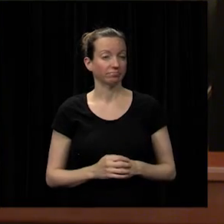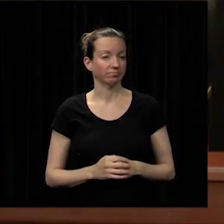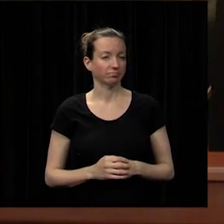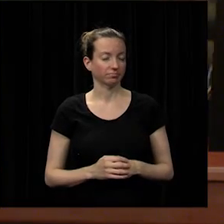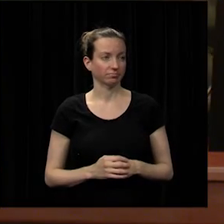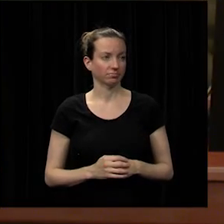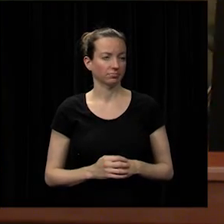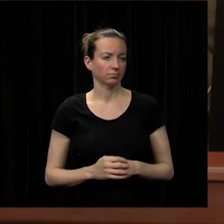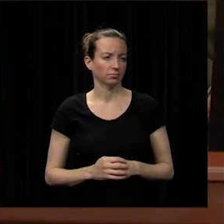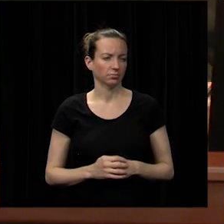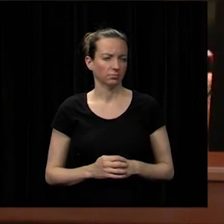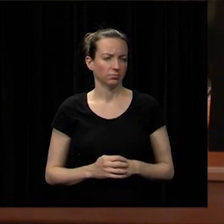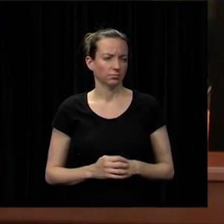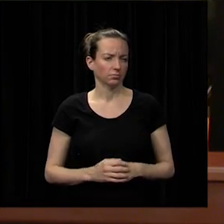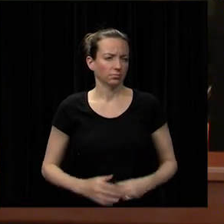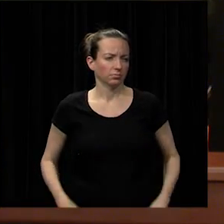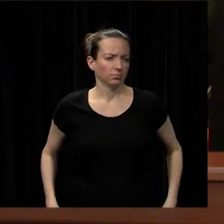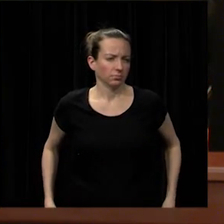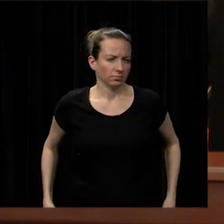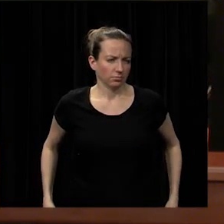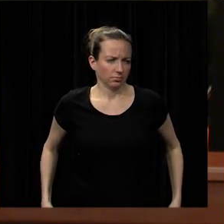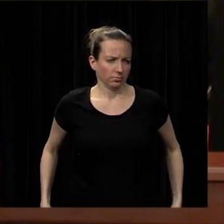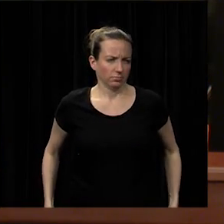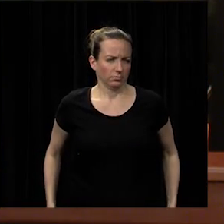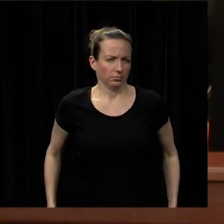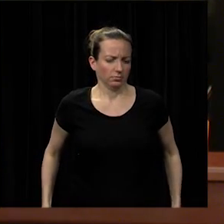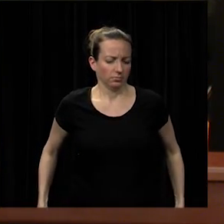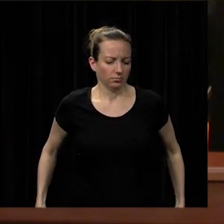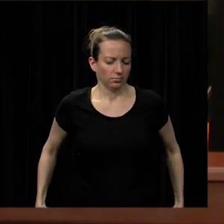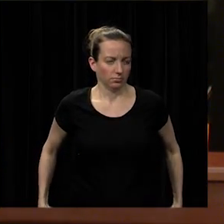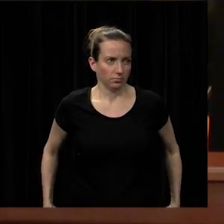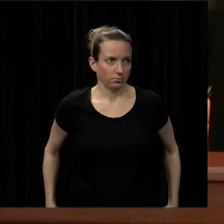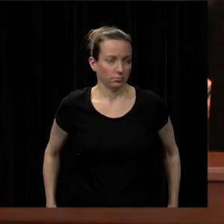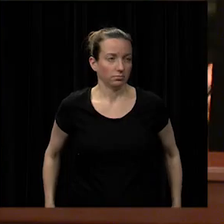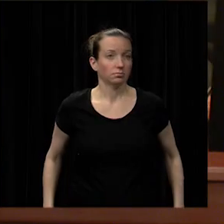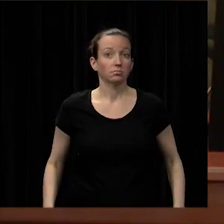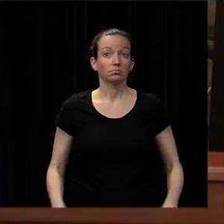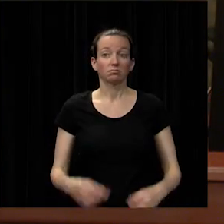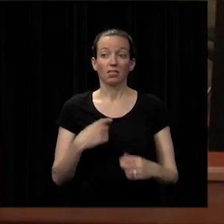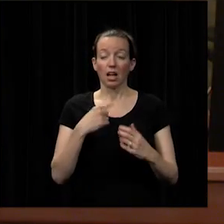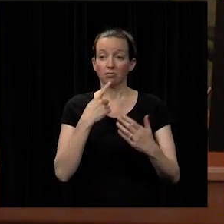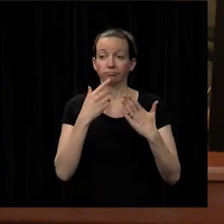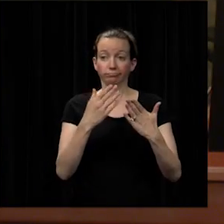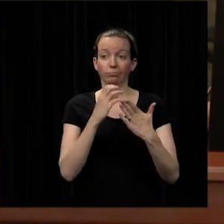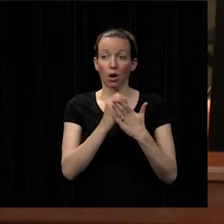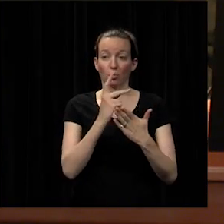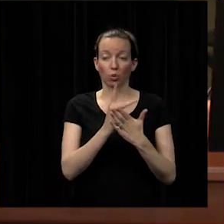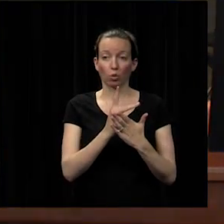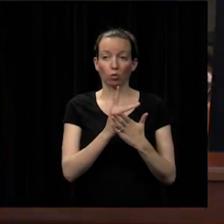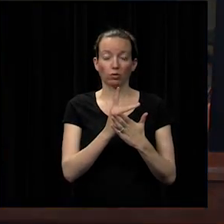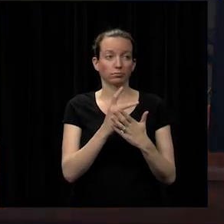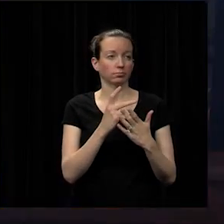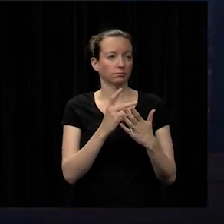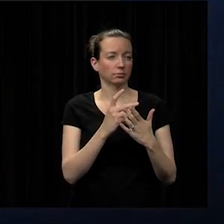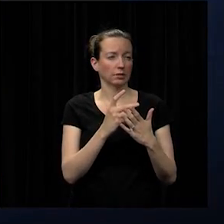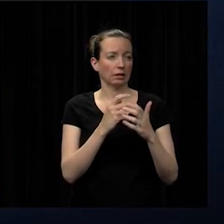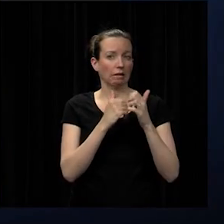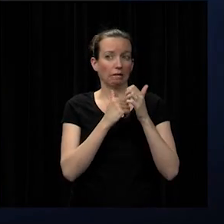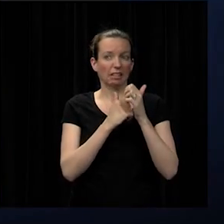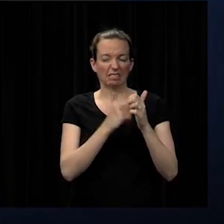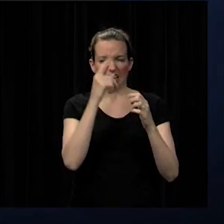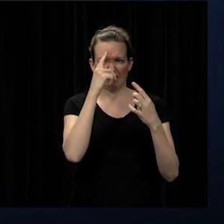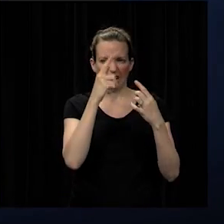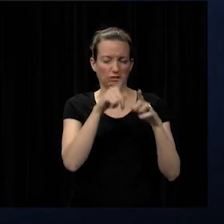move to approve the consent agenda items numbered 5